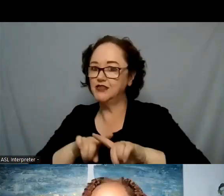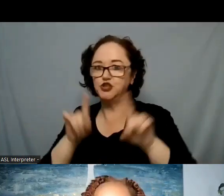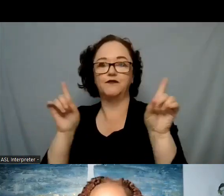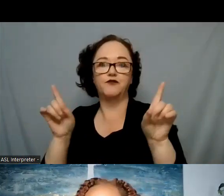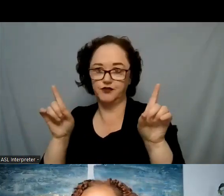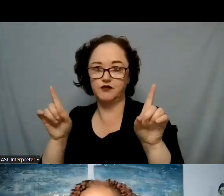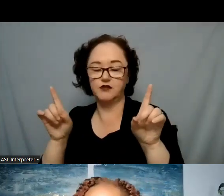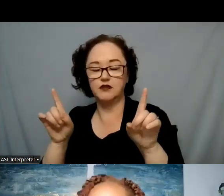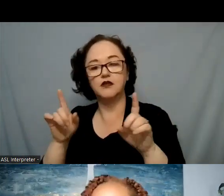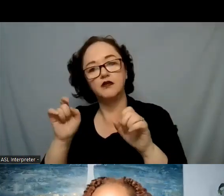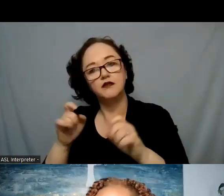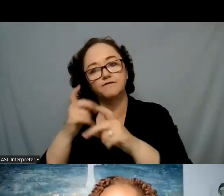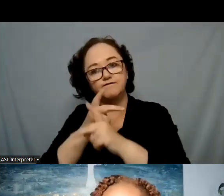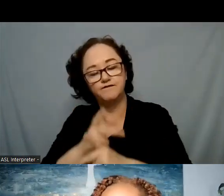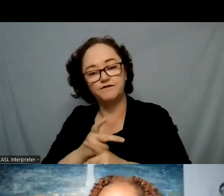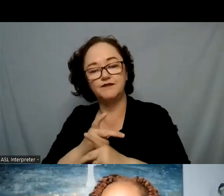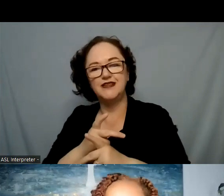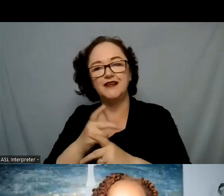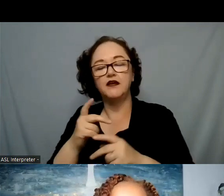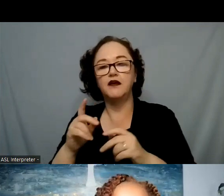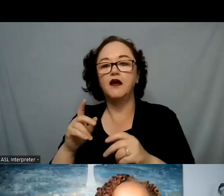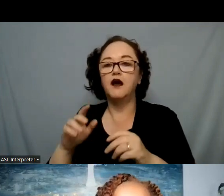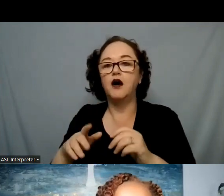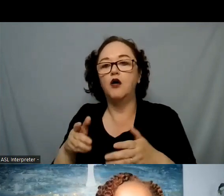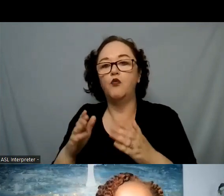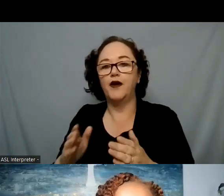people to get you know off the devices off the phones